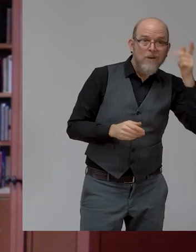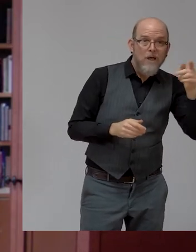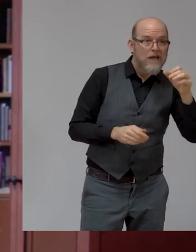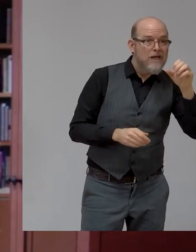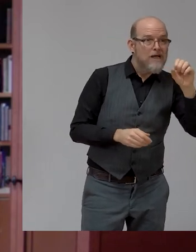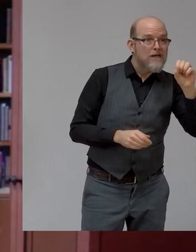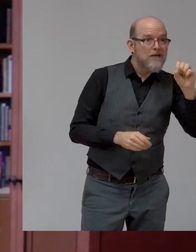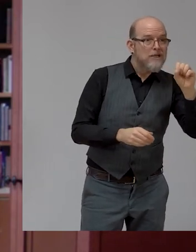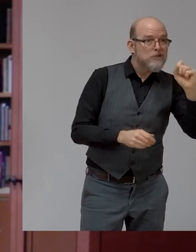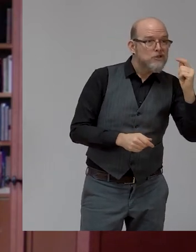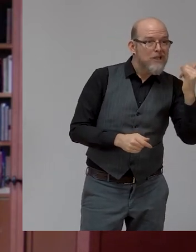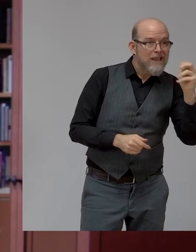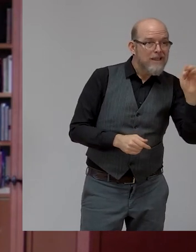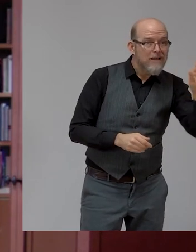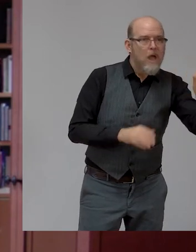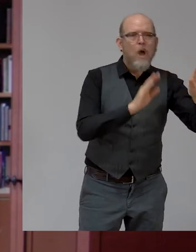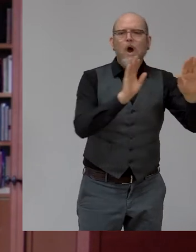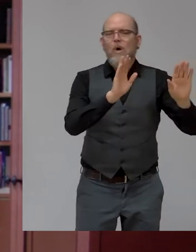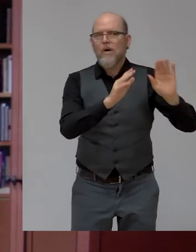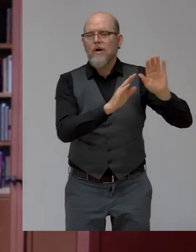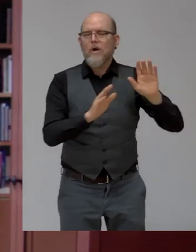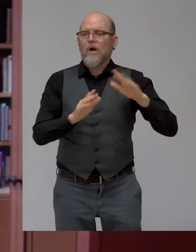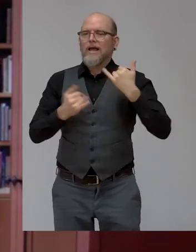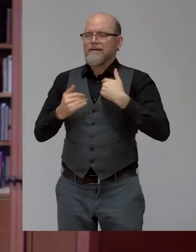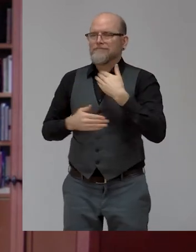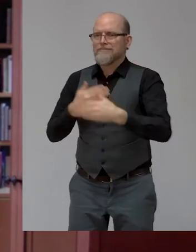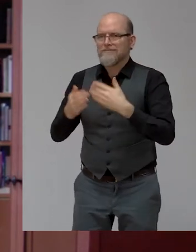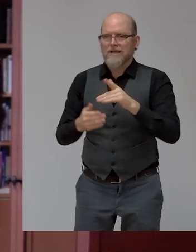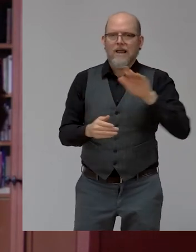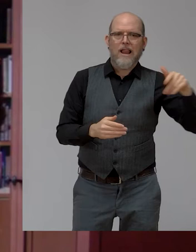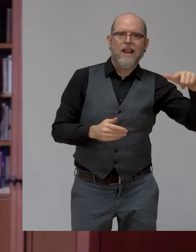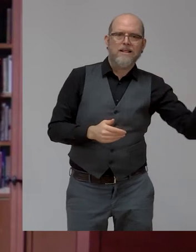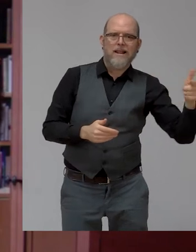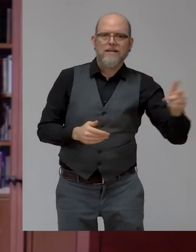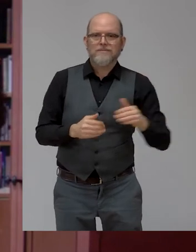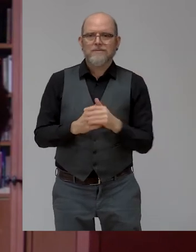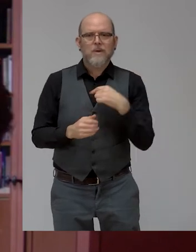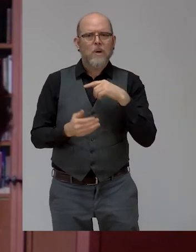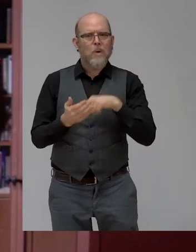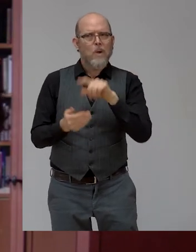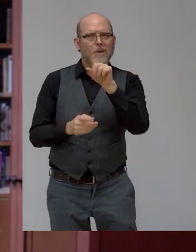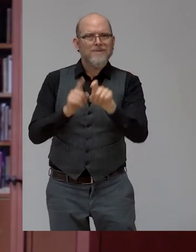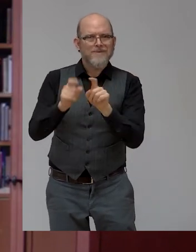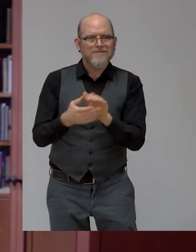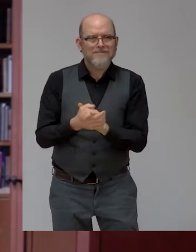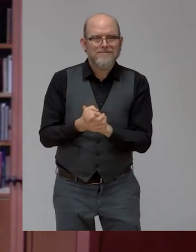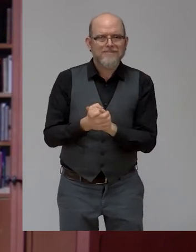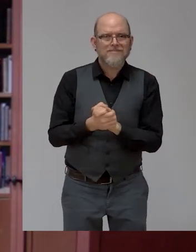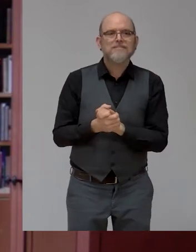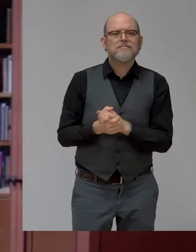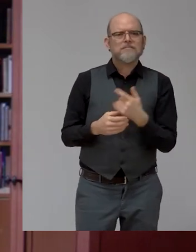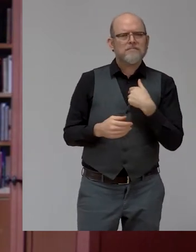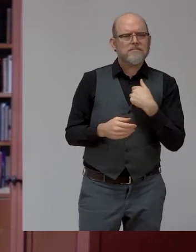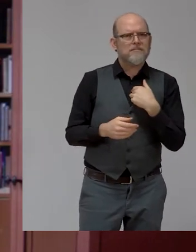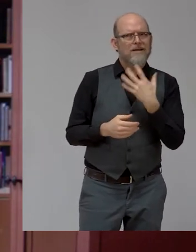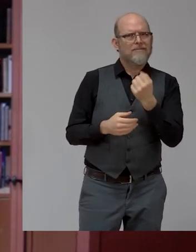Please continue. Continue. All right. Because I have one more question. As you know, many of our viewers, our audience